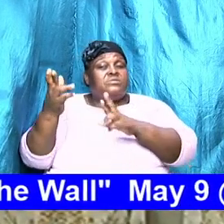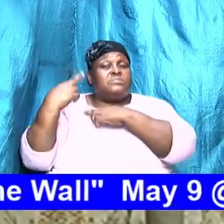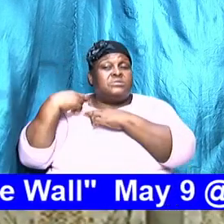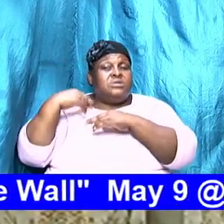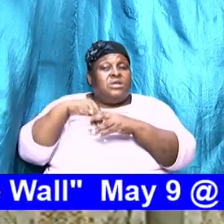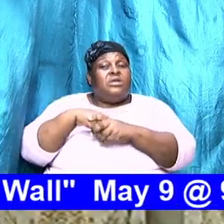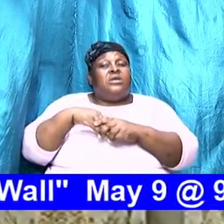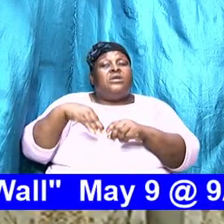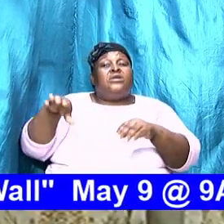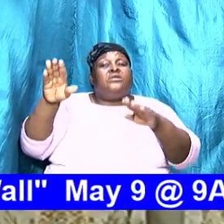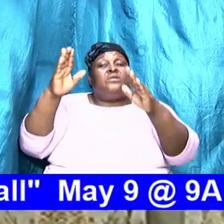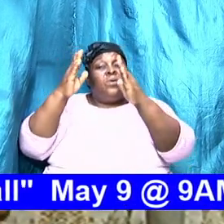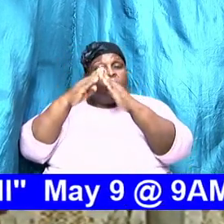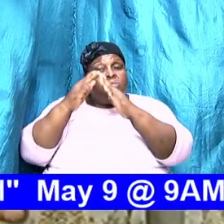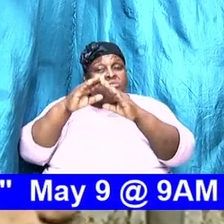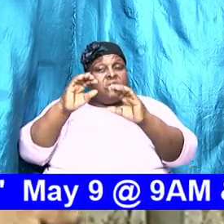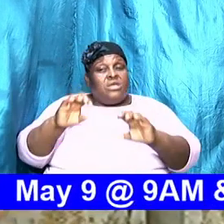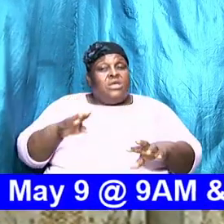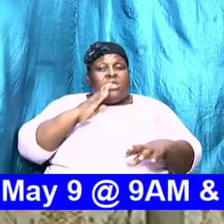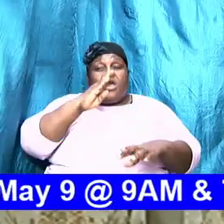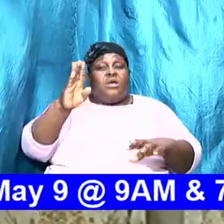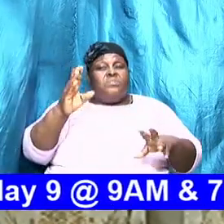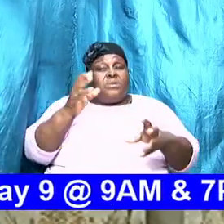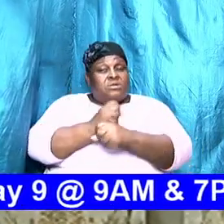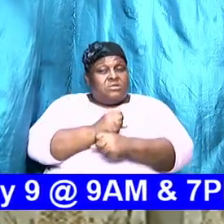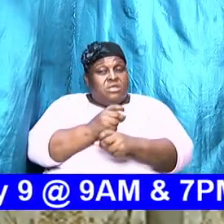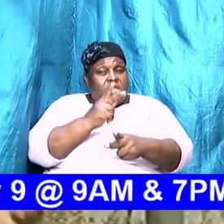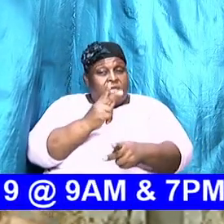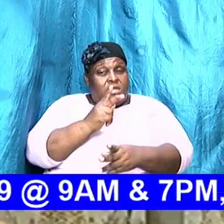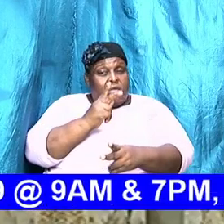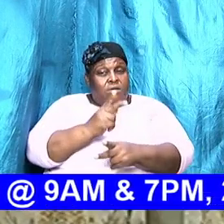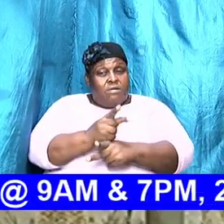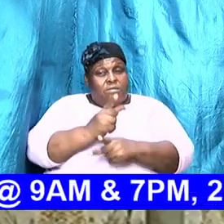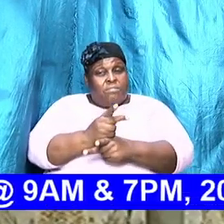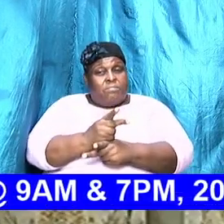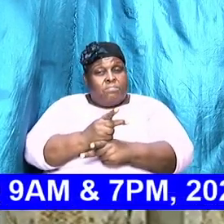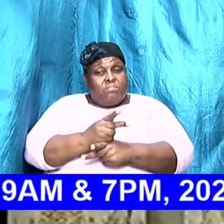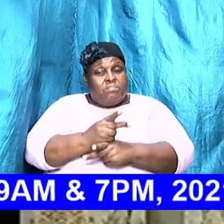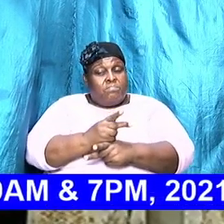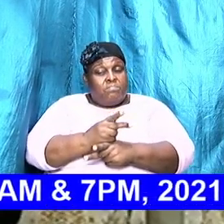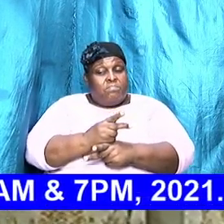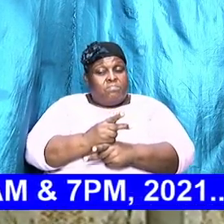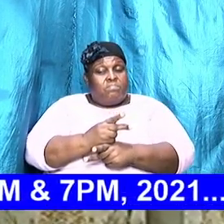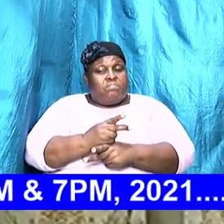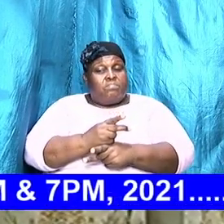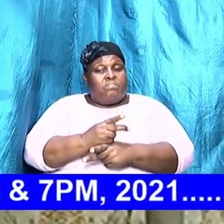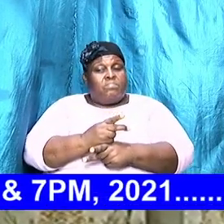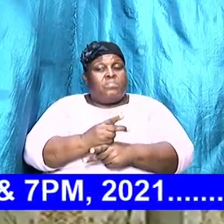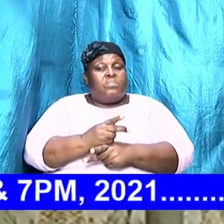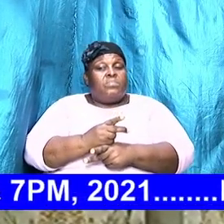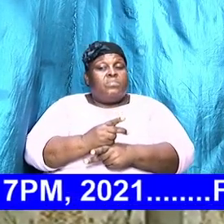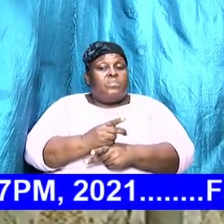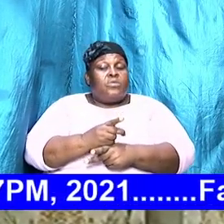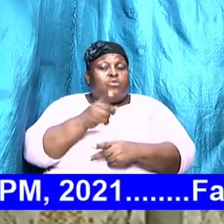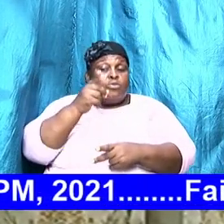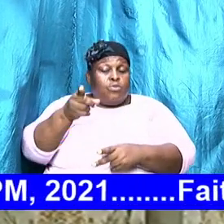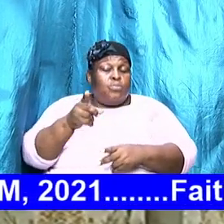the home can be taken care of it is symbiotic so you both go out